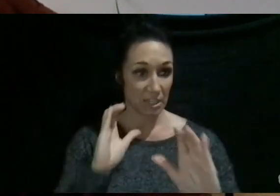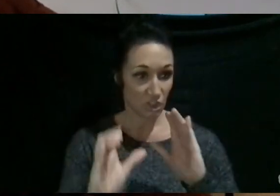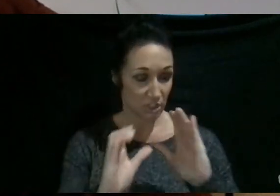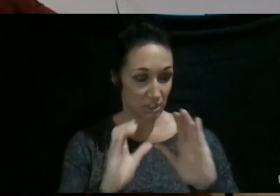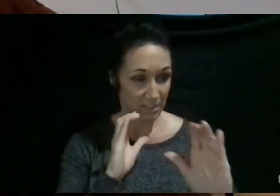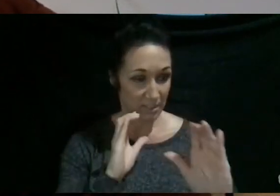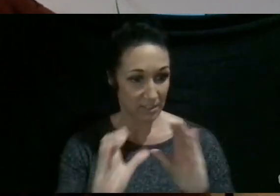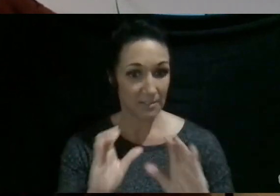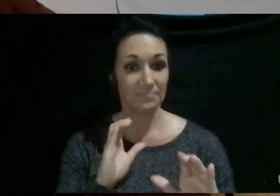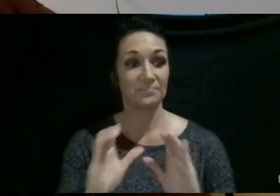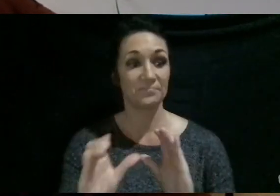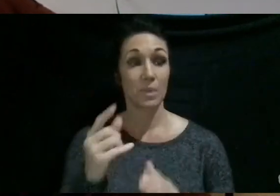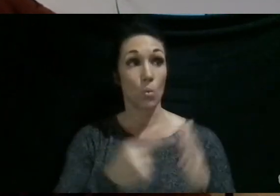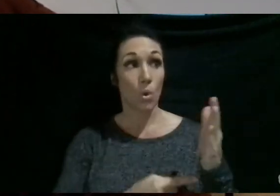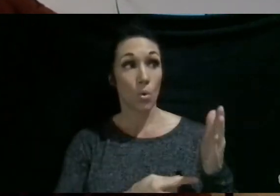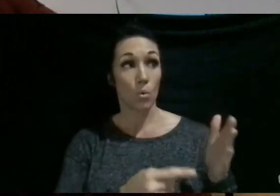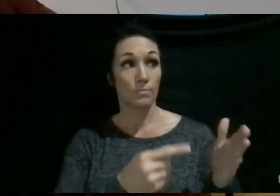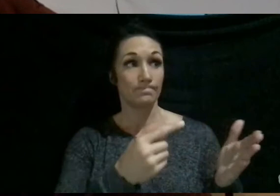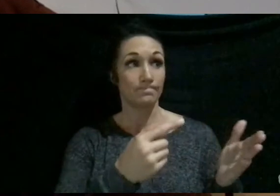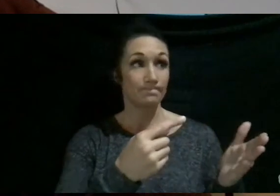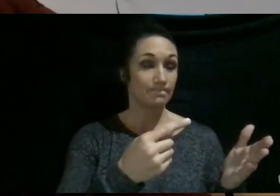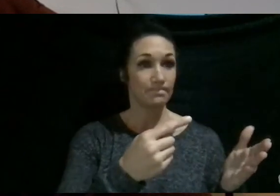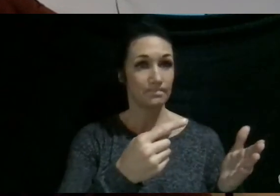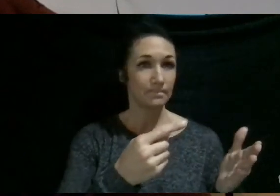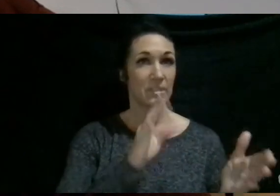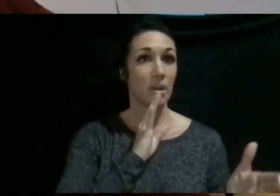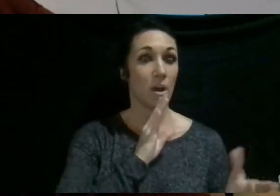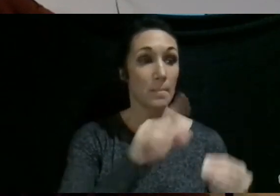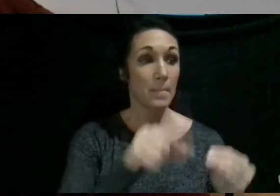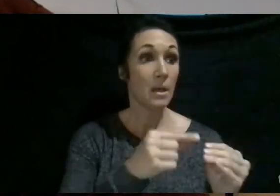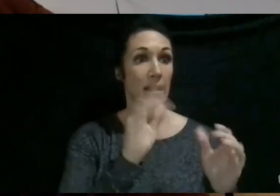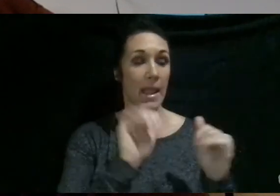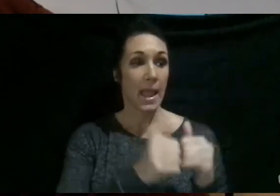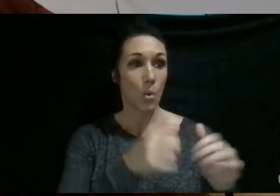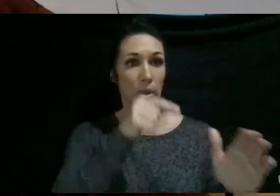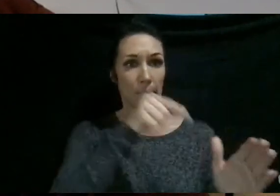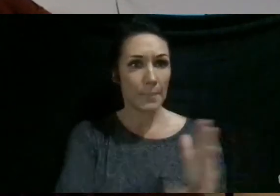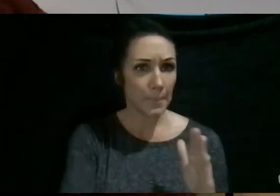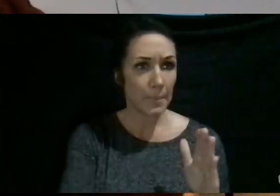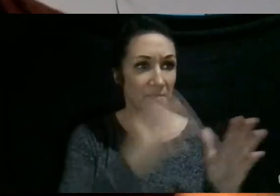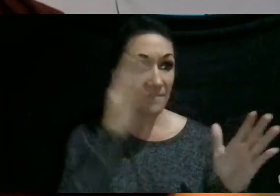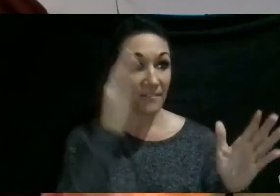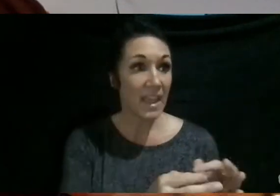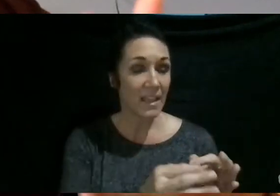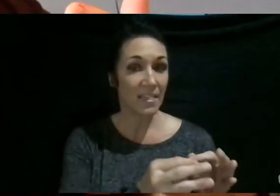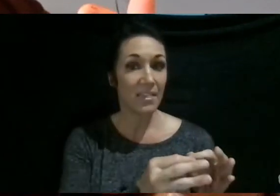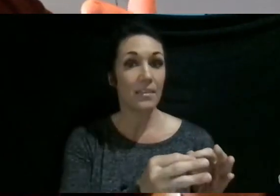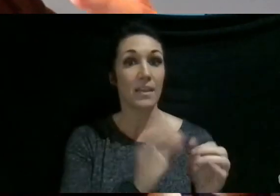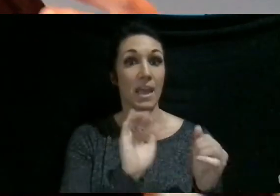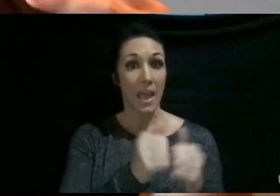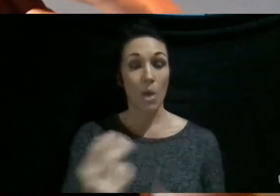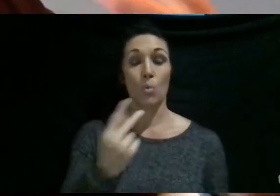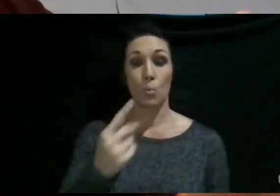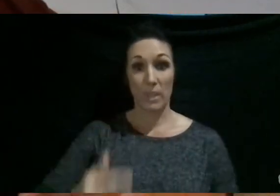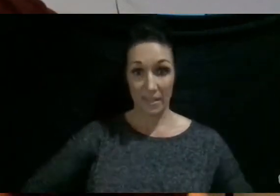about what we'll talk about and lean into this idea of how we talk about faith. How do we actually live this idea